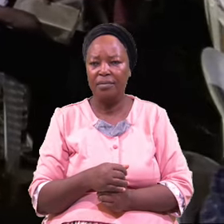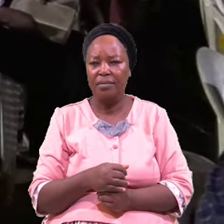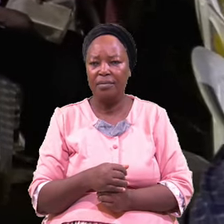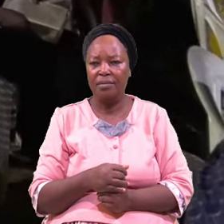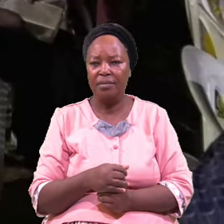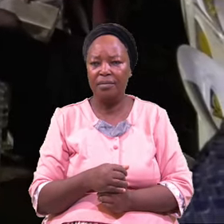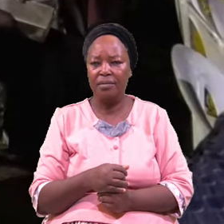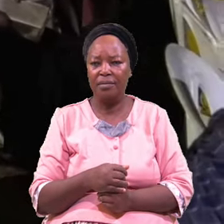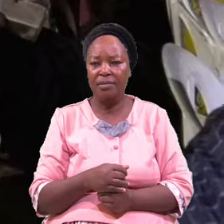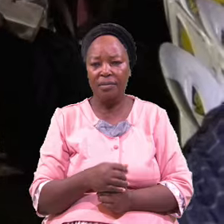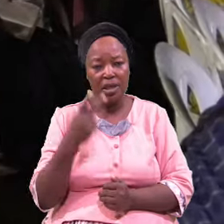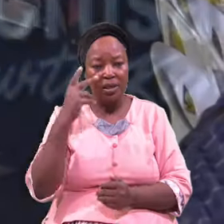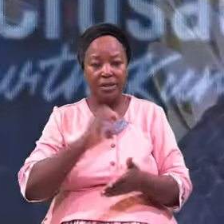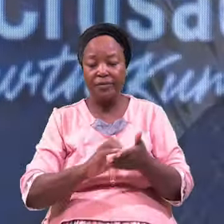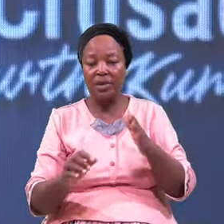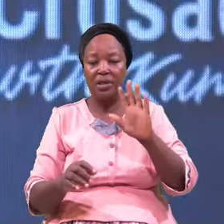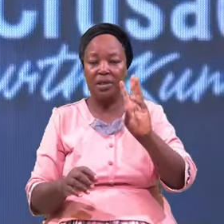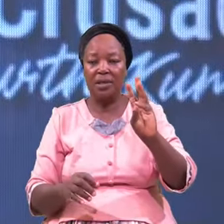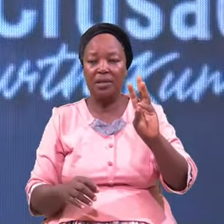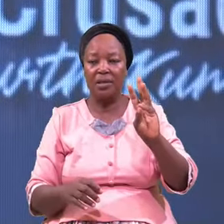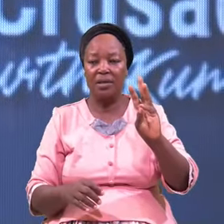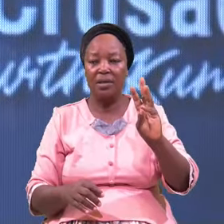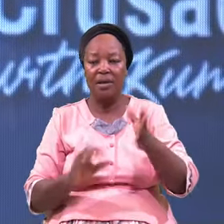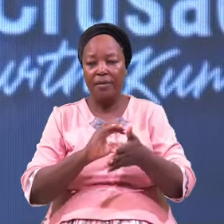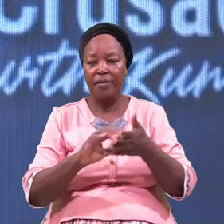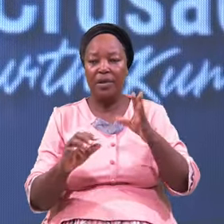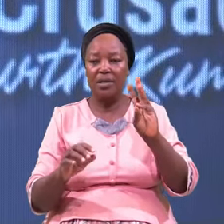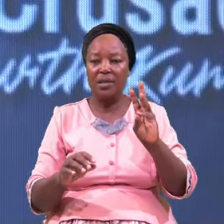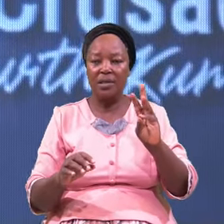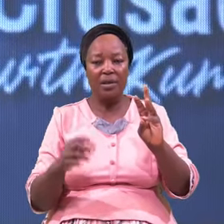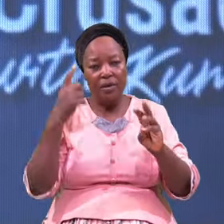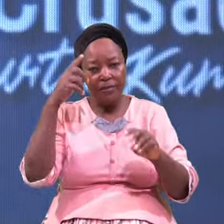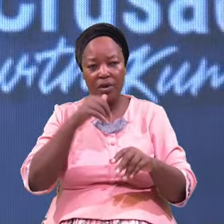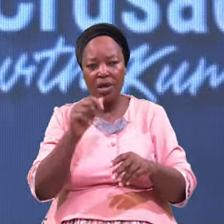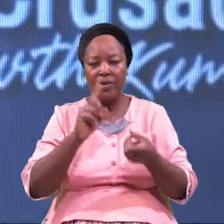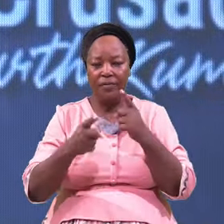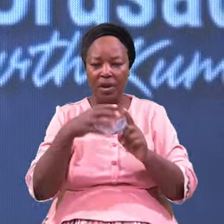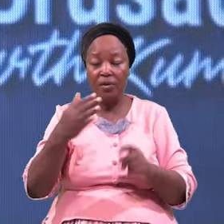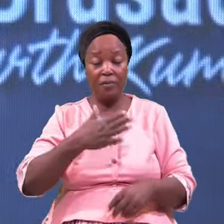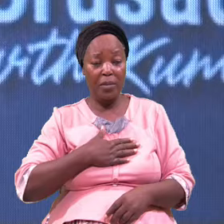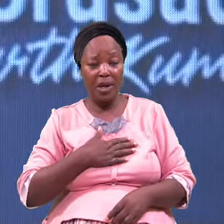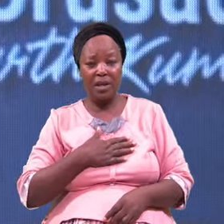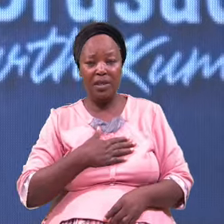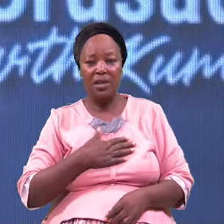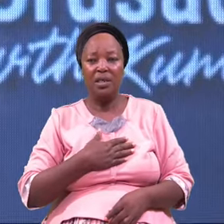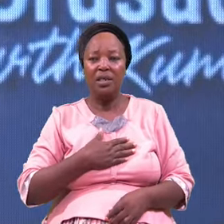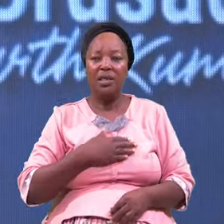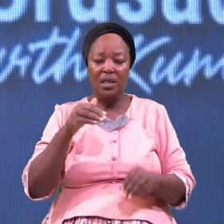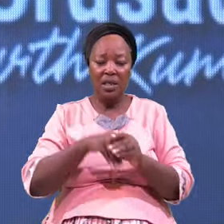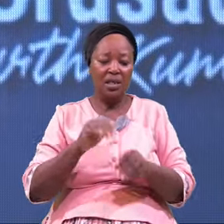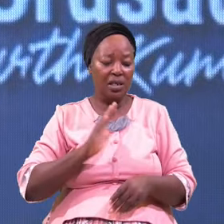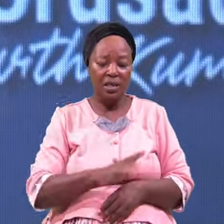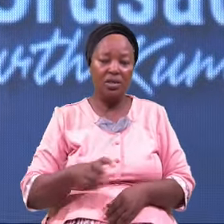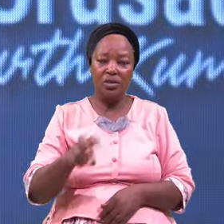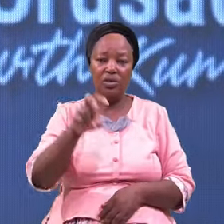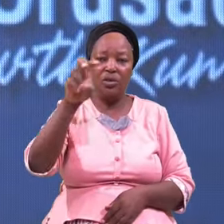Look at Verse 6 In Verse 6 For A Friend Of Mine In This Journey Is